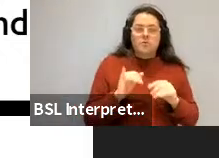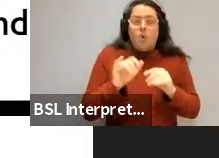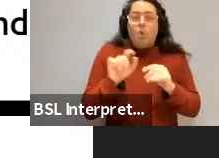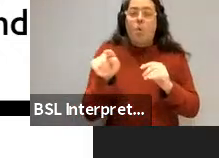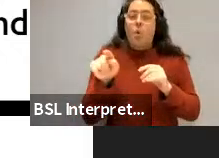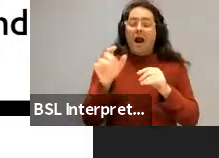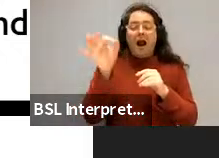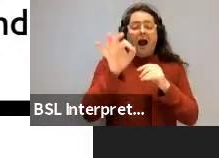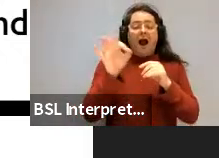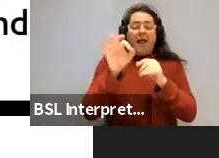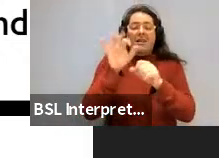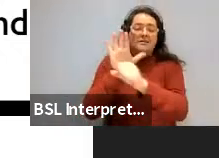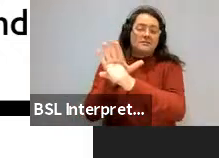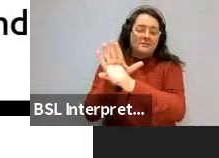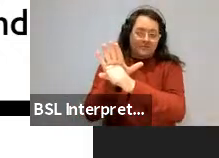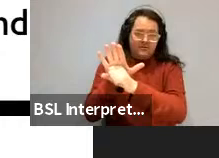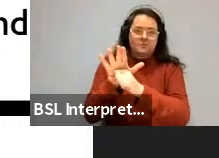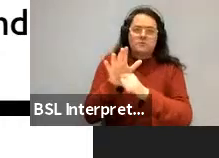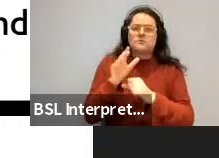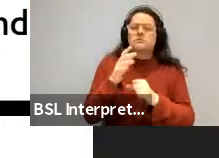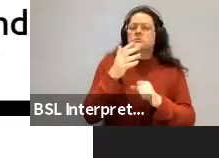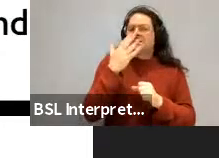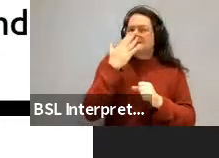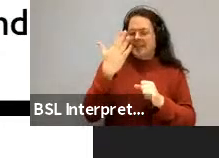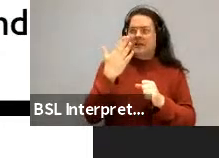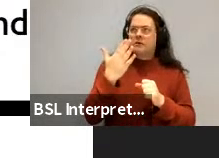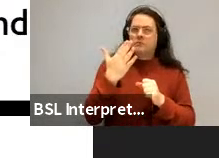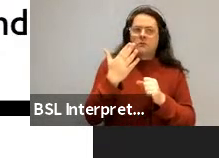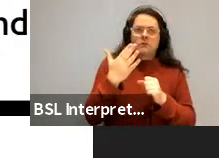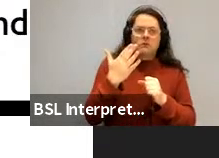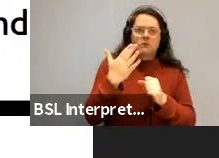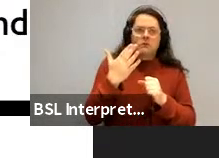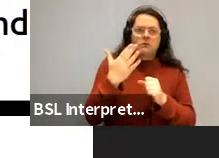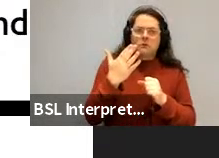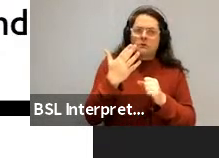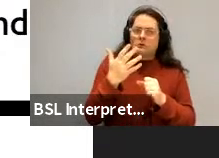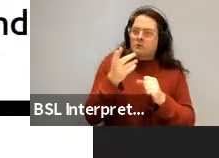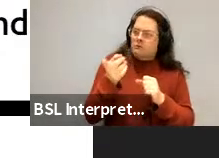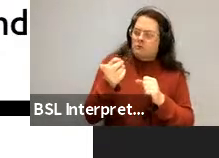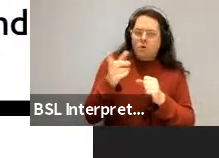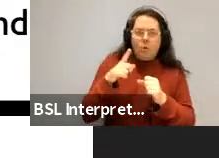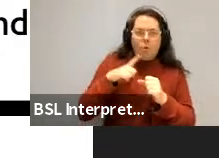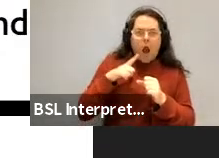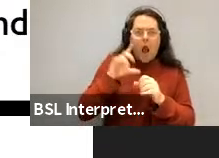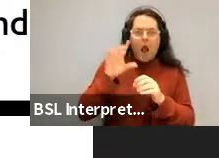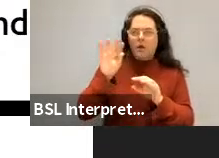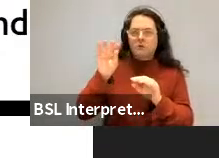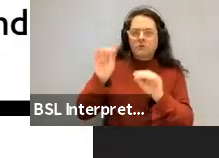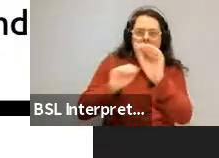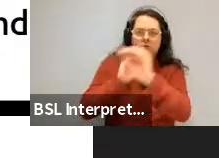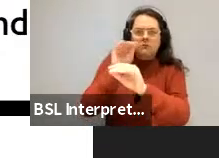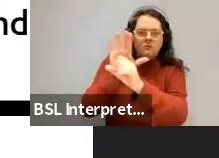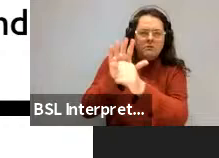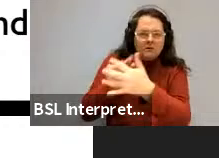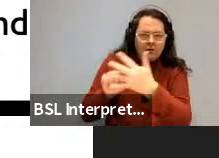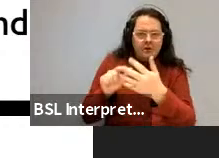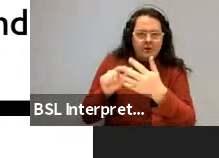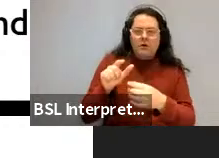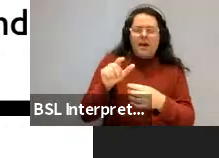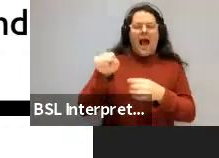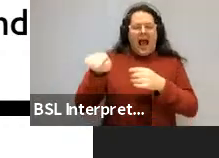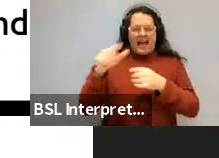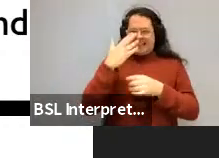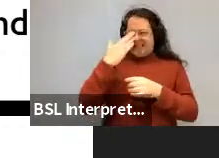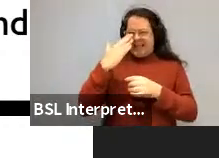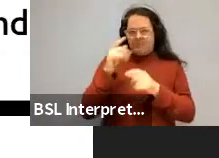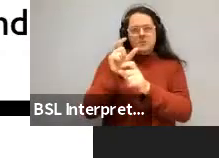researchers asking us to infer that the source of the super additive interaction is syntax. I'm going to conjecture, I'm not the first